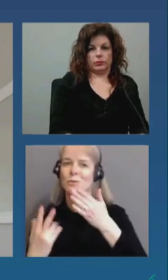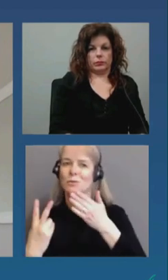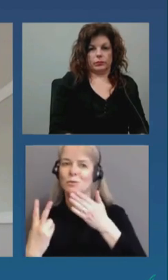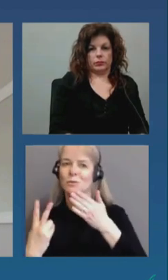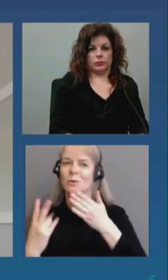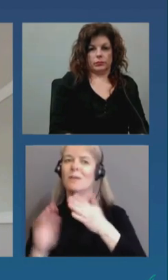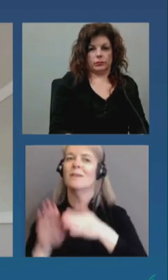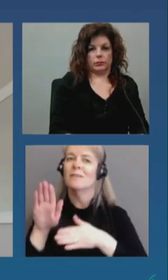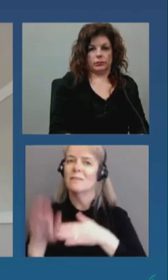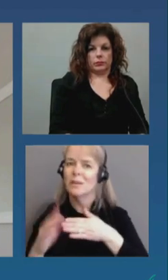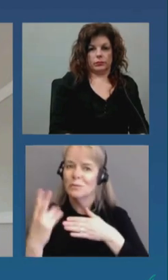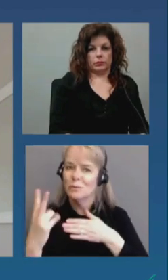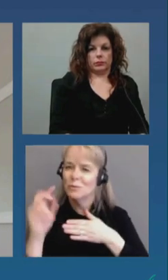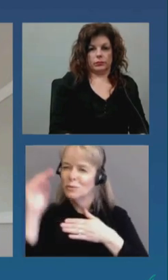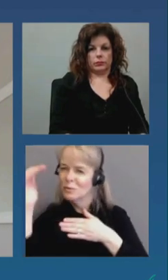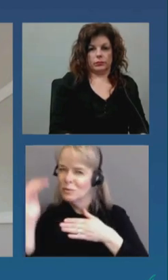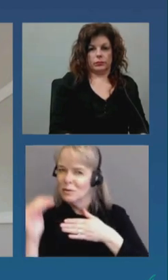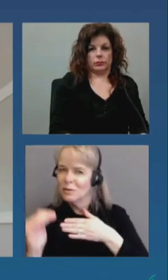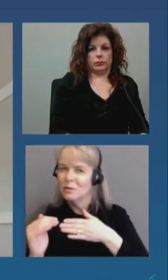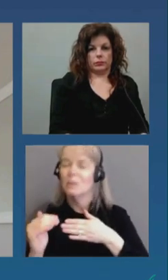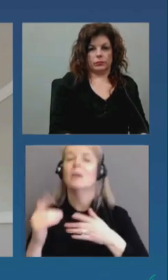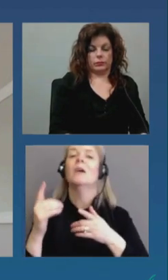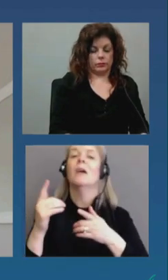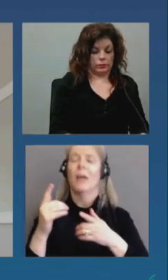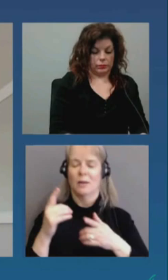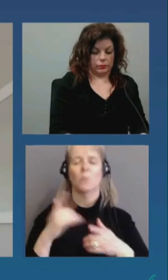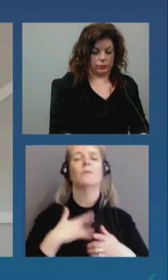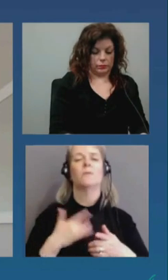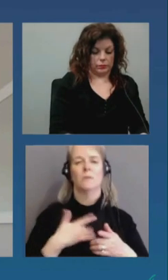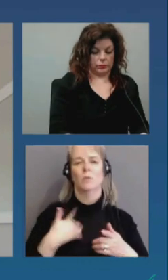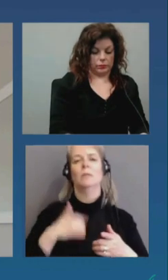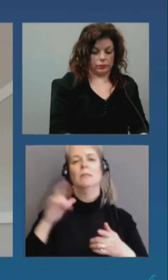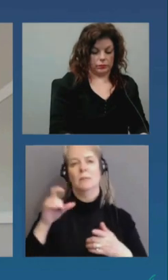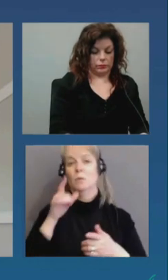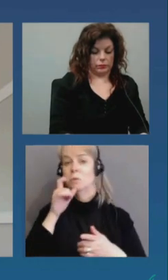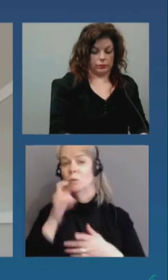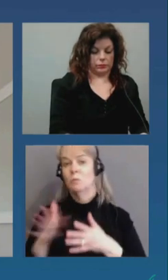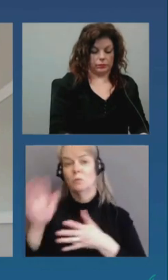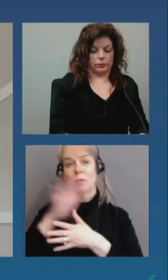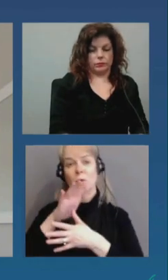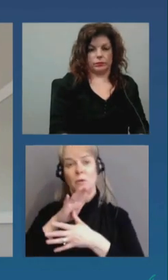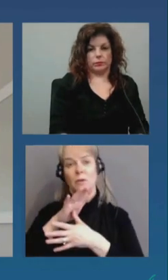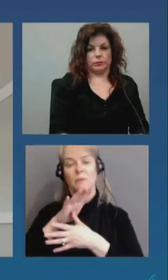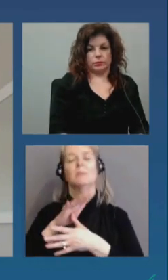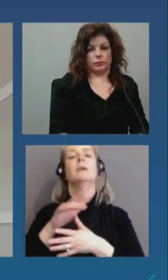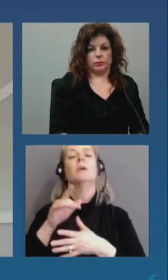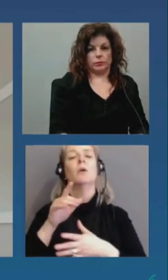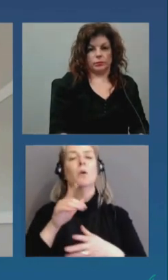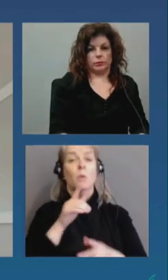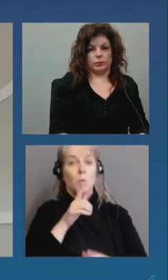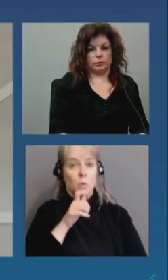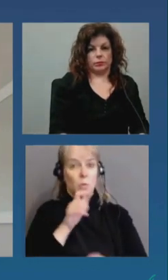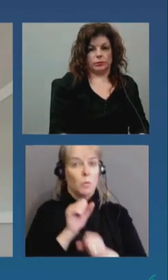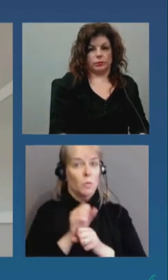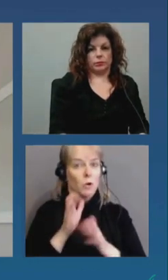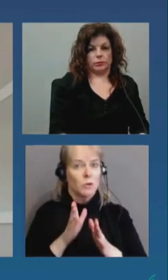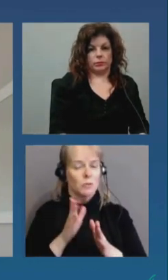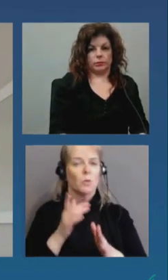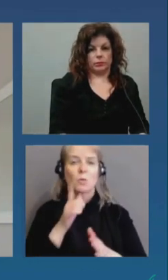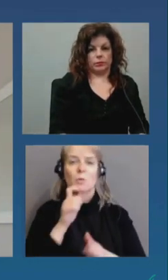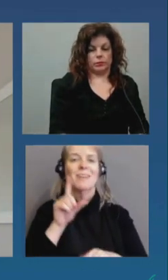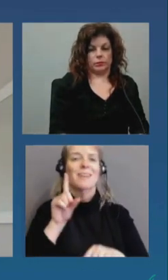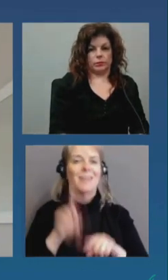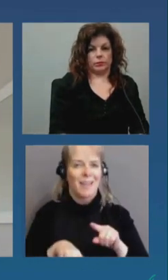to to prioritize people who cannot work from home and that is in the provincial framework as well where there